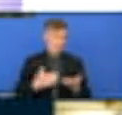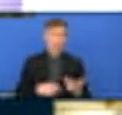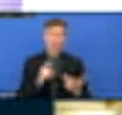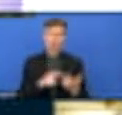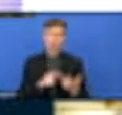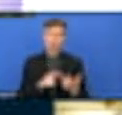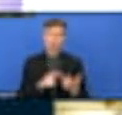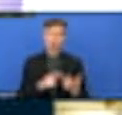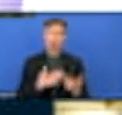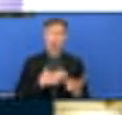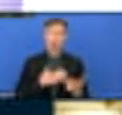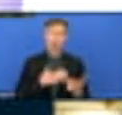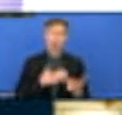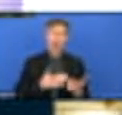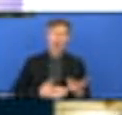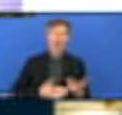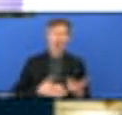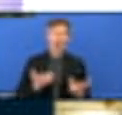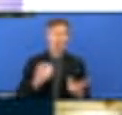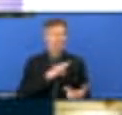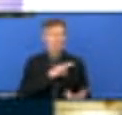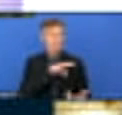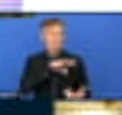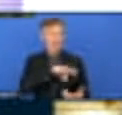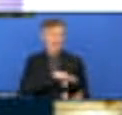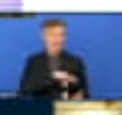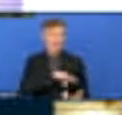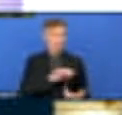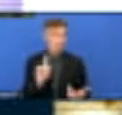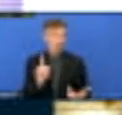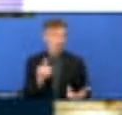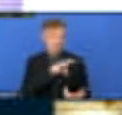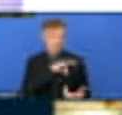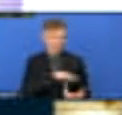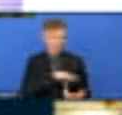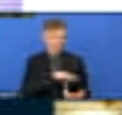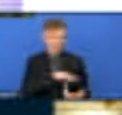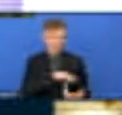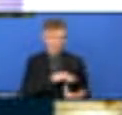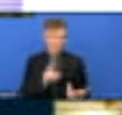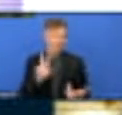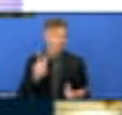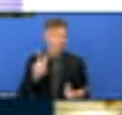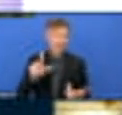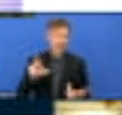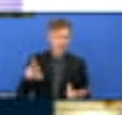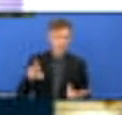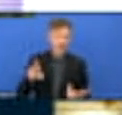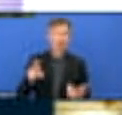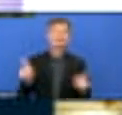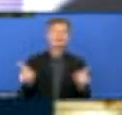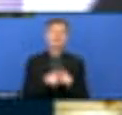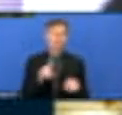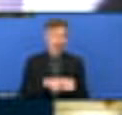while maintaining maximum bandwidth for getting on with delivering the work on which we are reporting. So these are my three interventions.